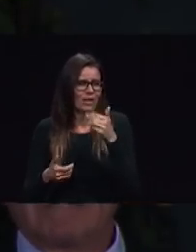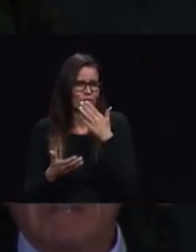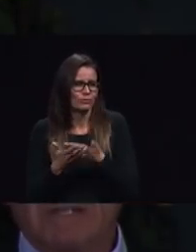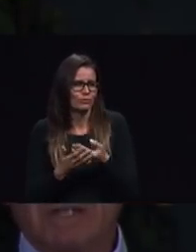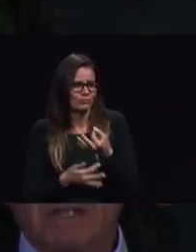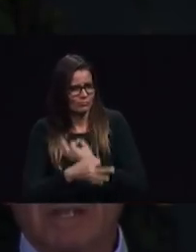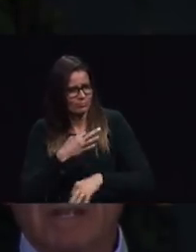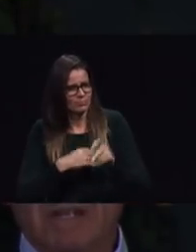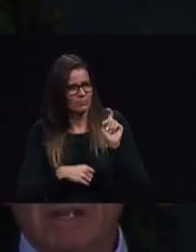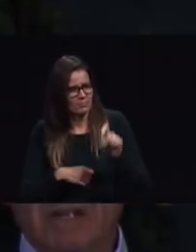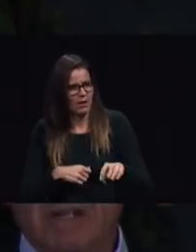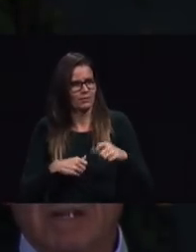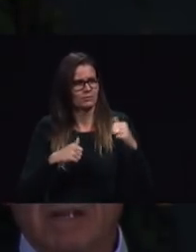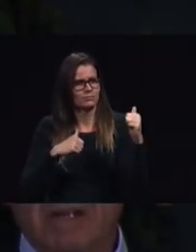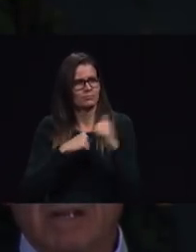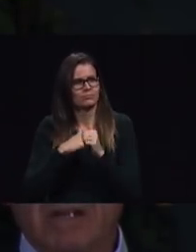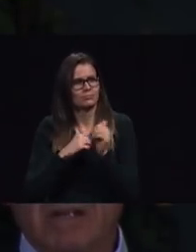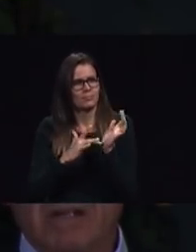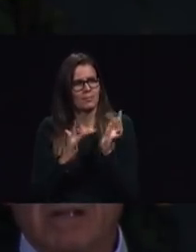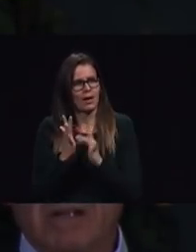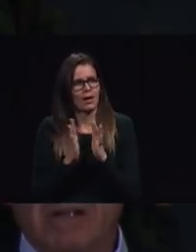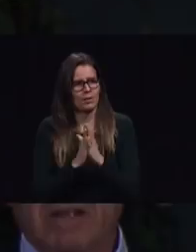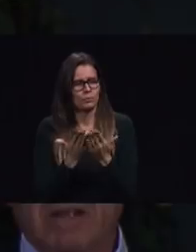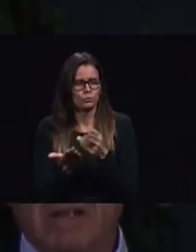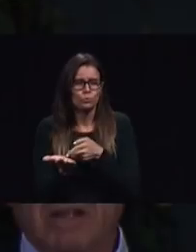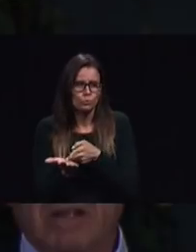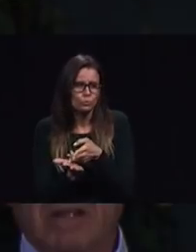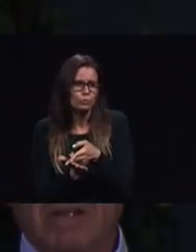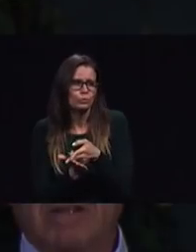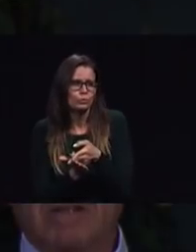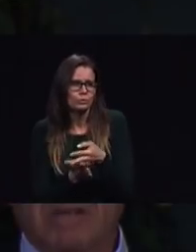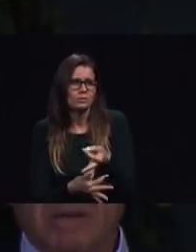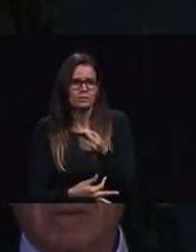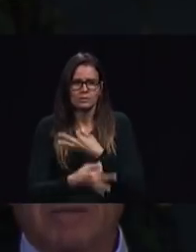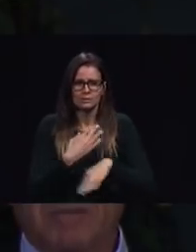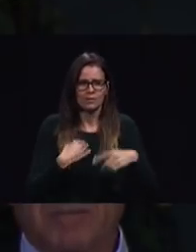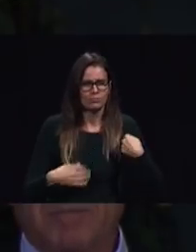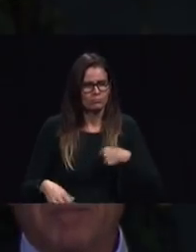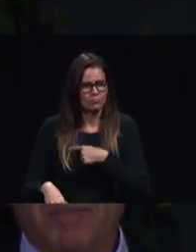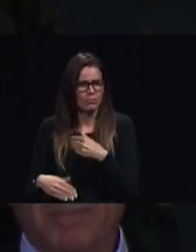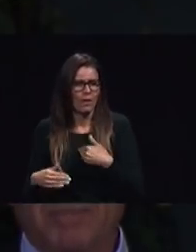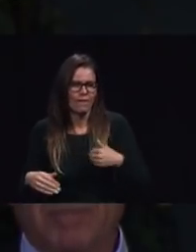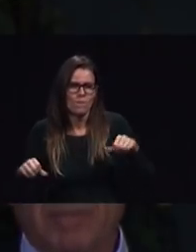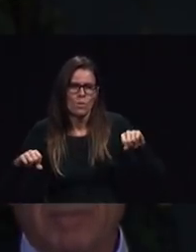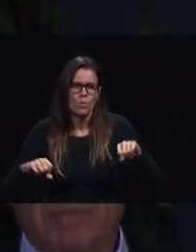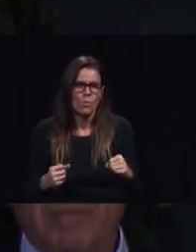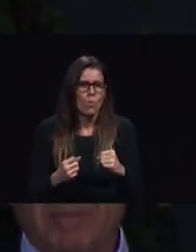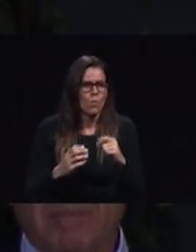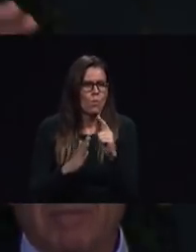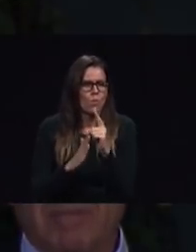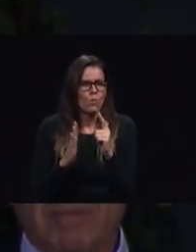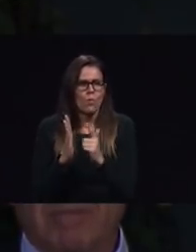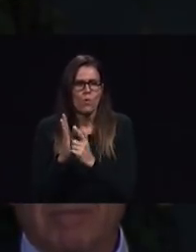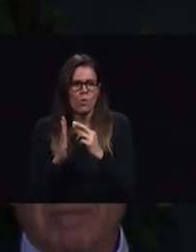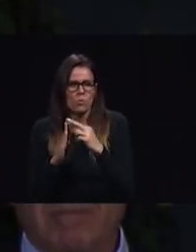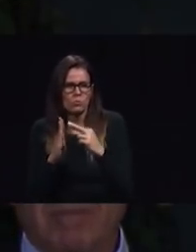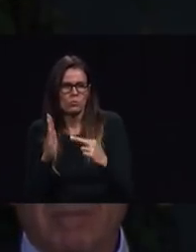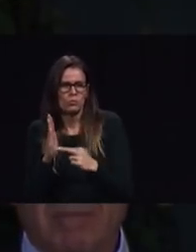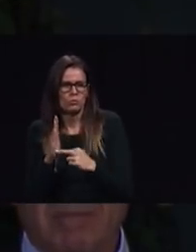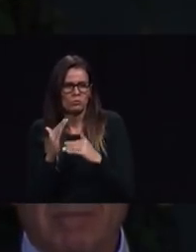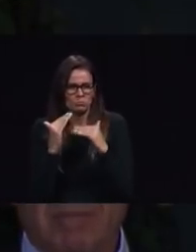cold religious formalism disastrous false belief in evolution